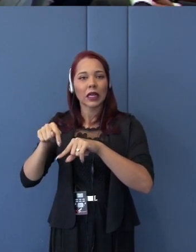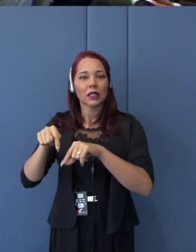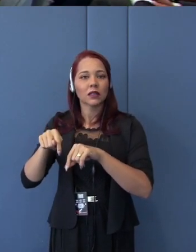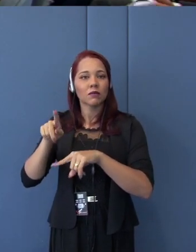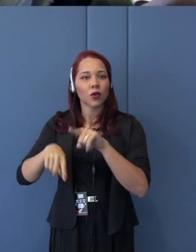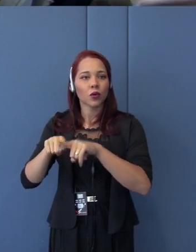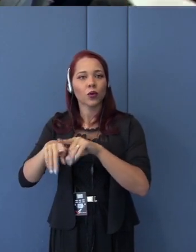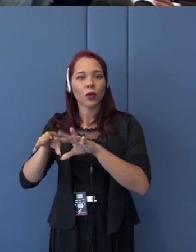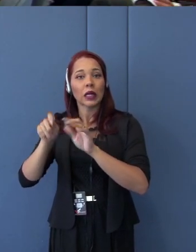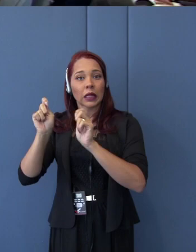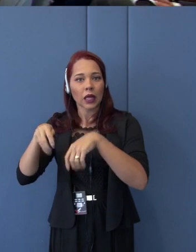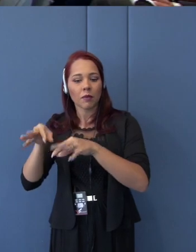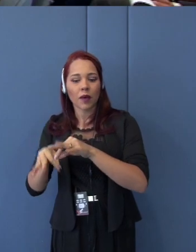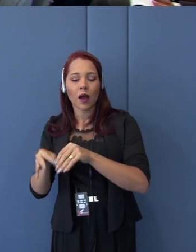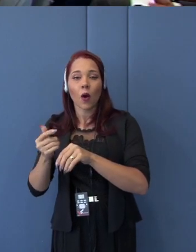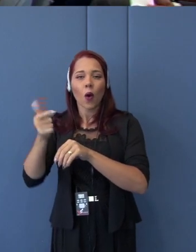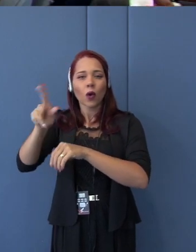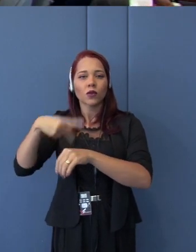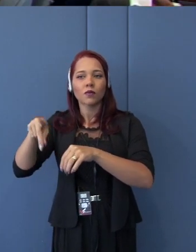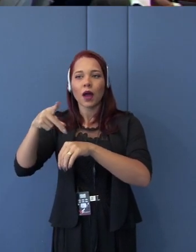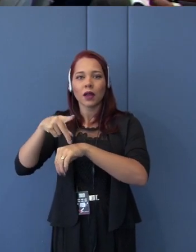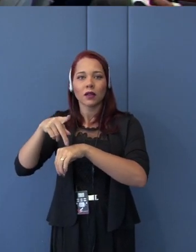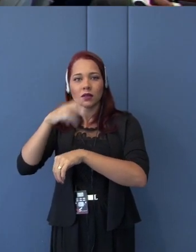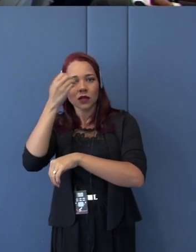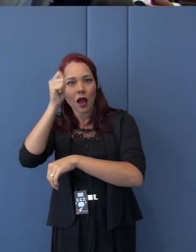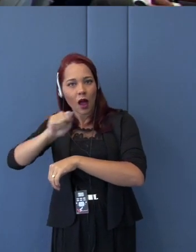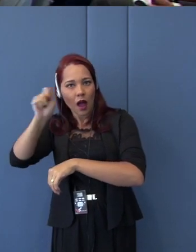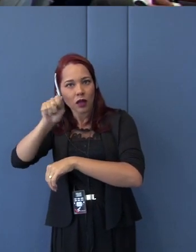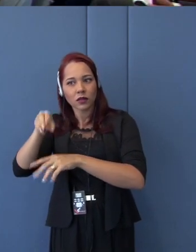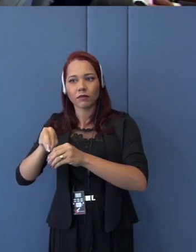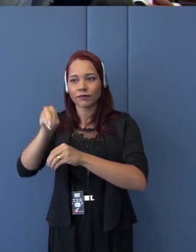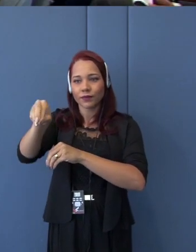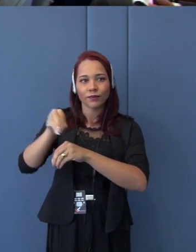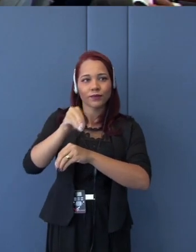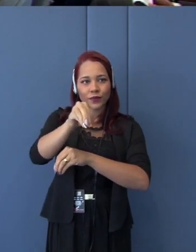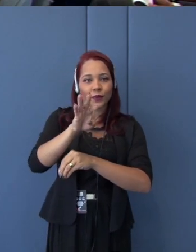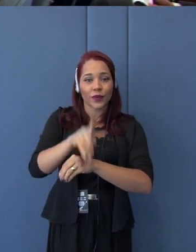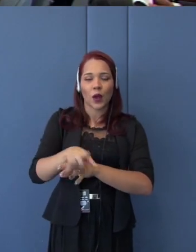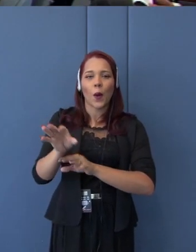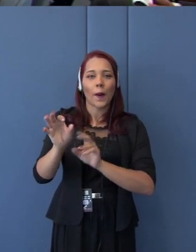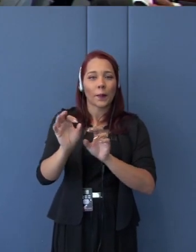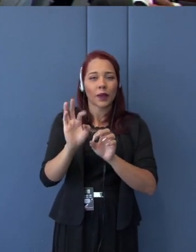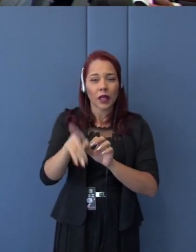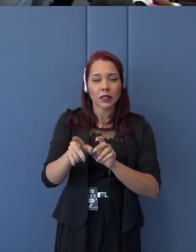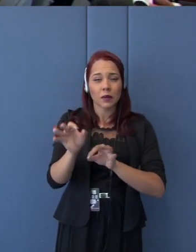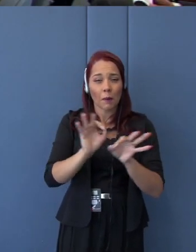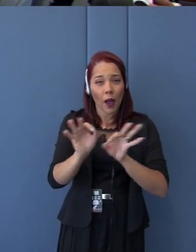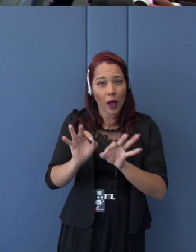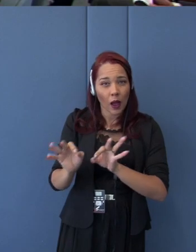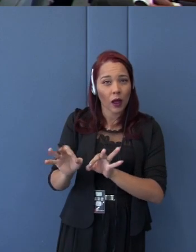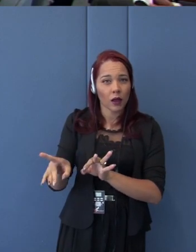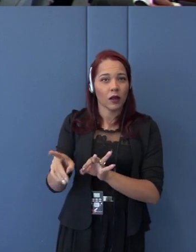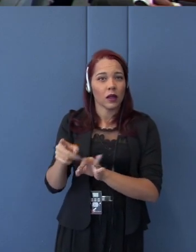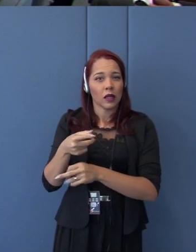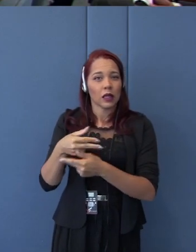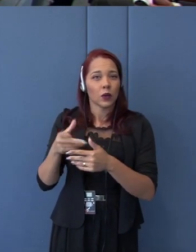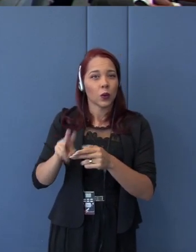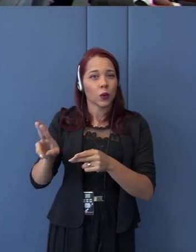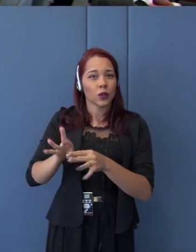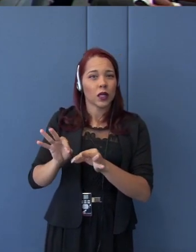other ASEAN countries. So, those parts and components, you know, cross over the national frontiers barrier,